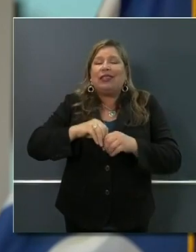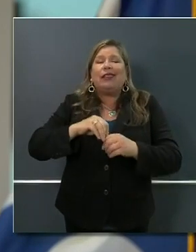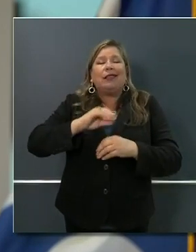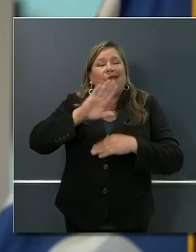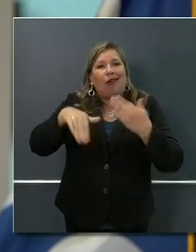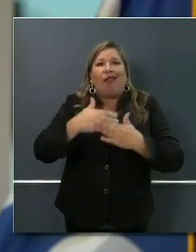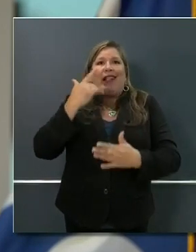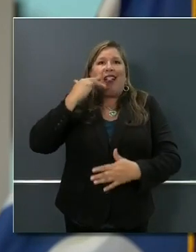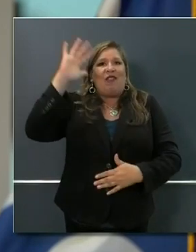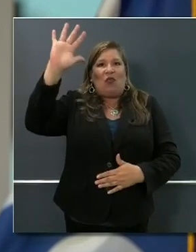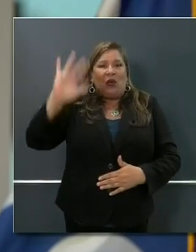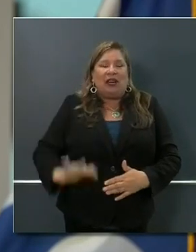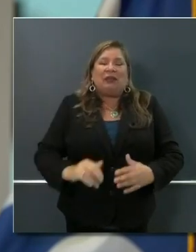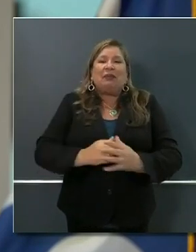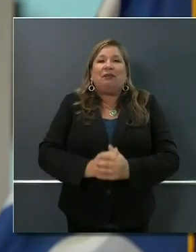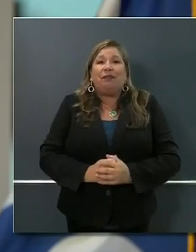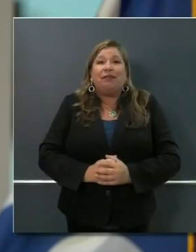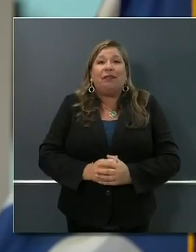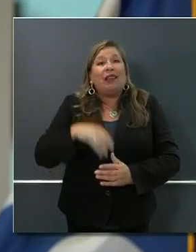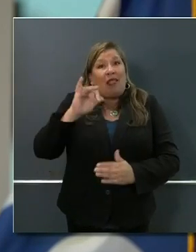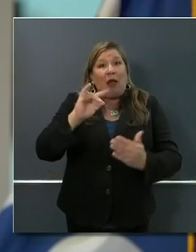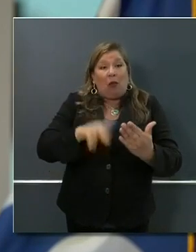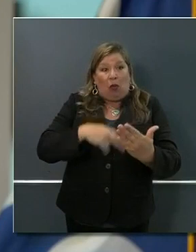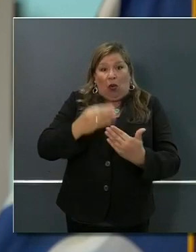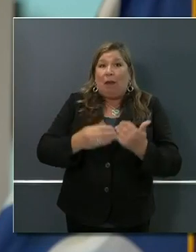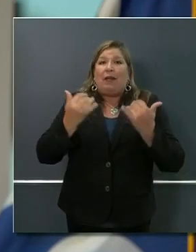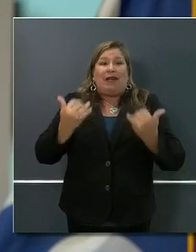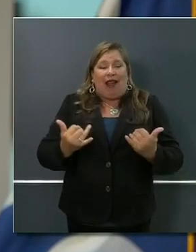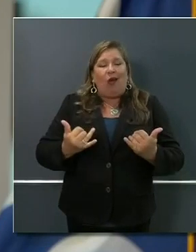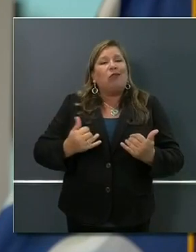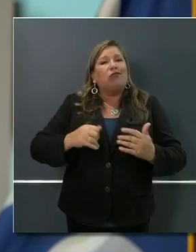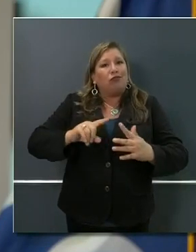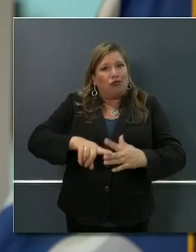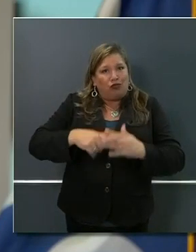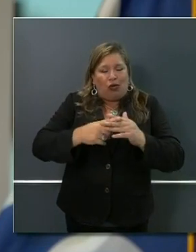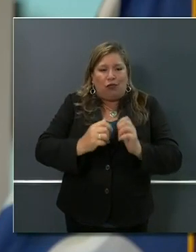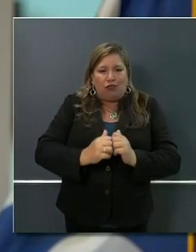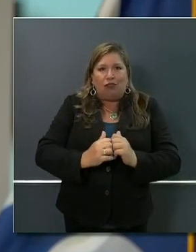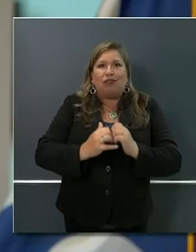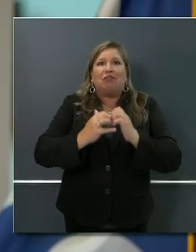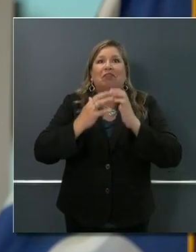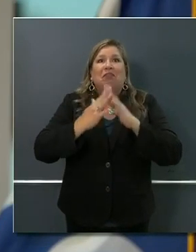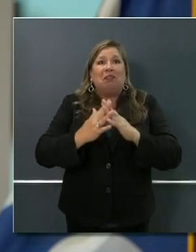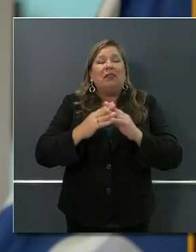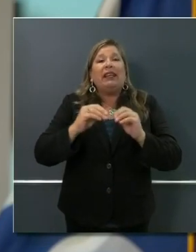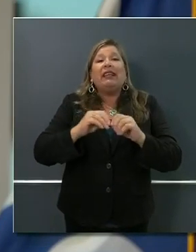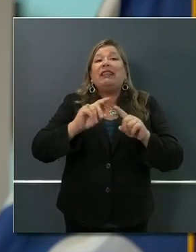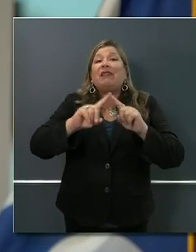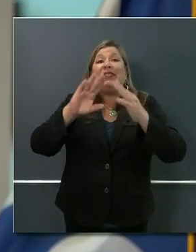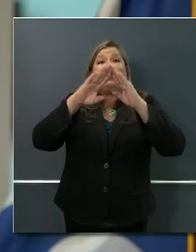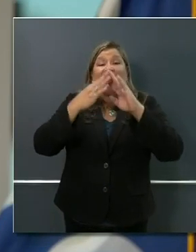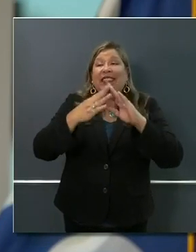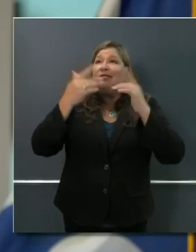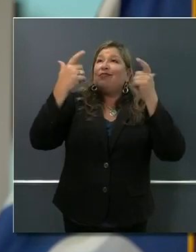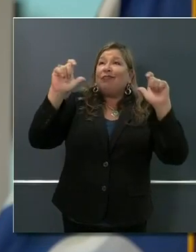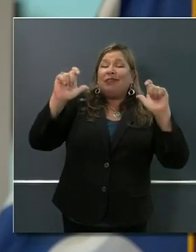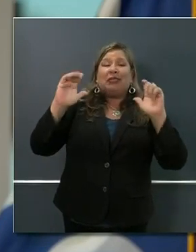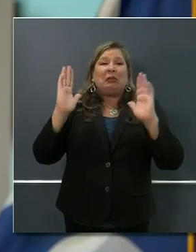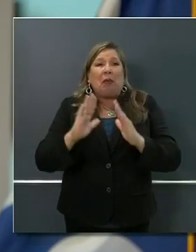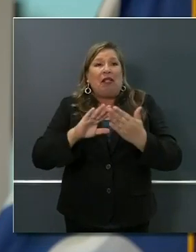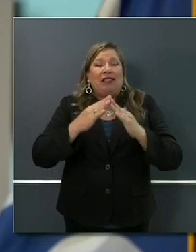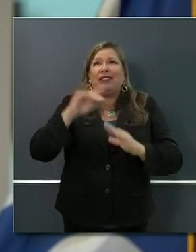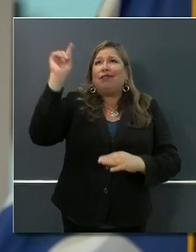California. That program now is just starting to take shape in cities and counties, large and small, all across the state.